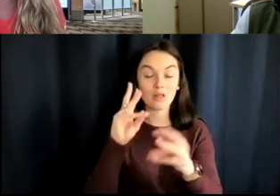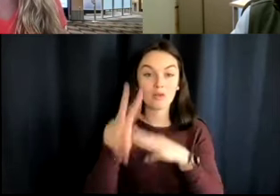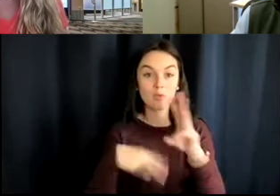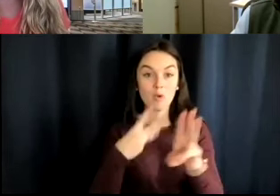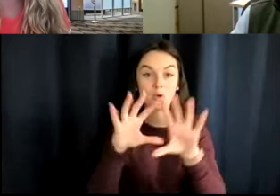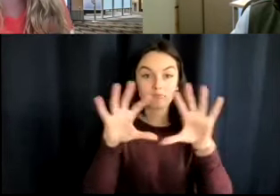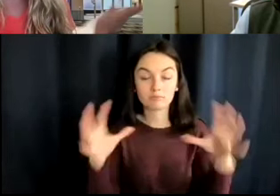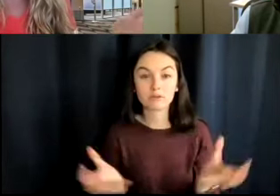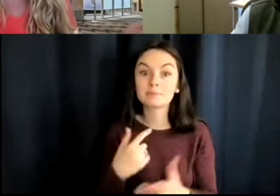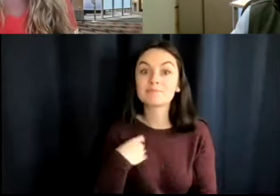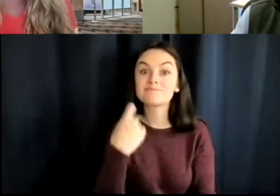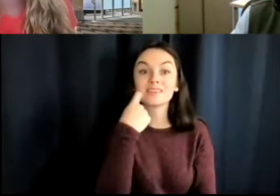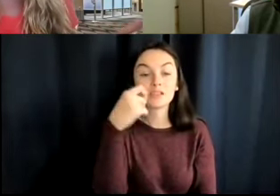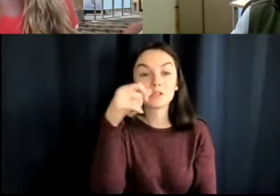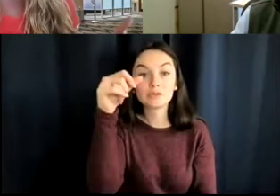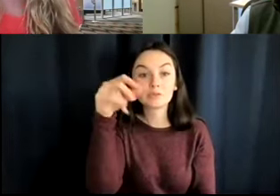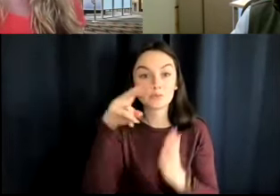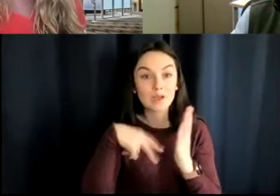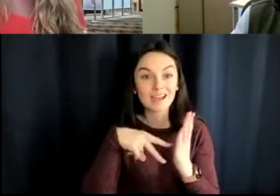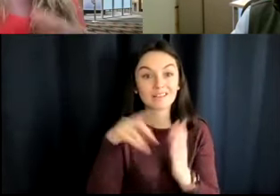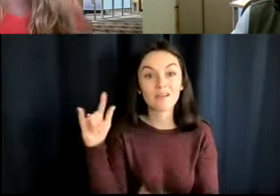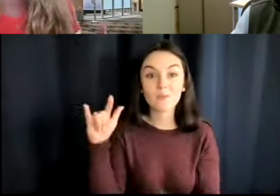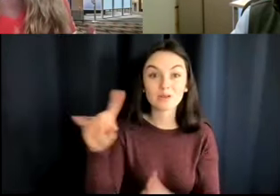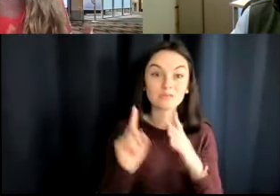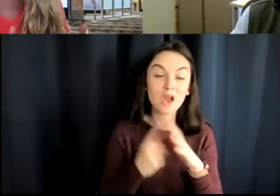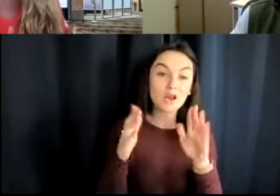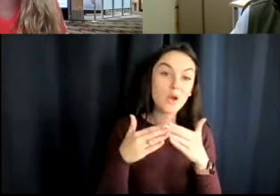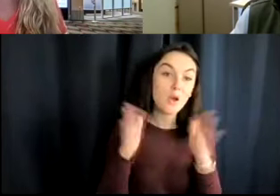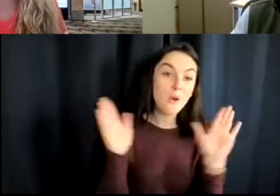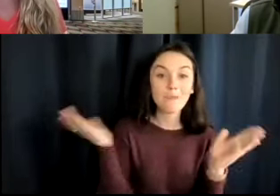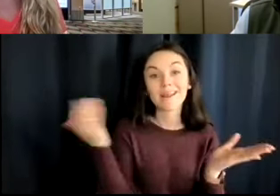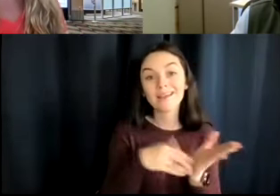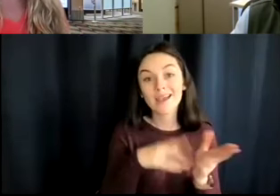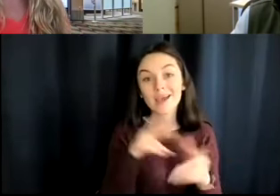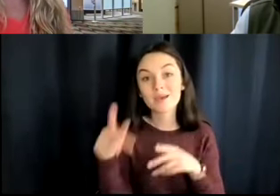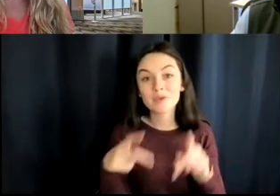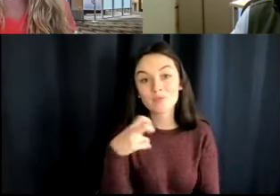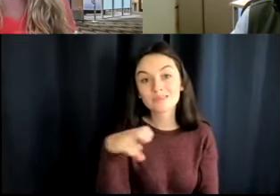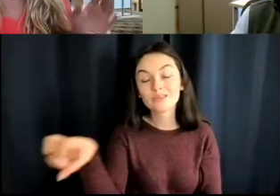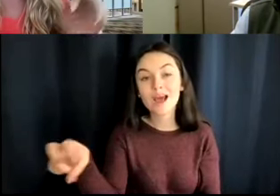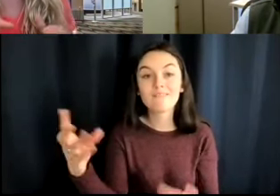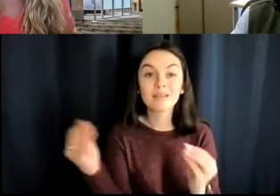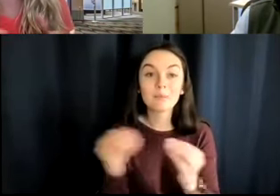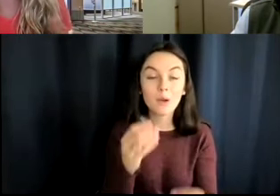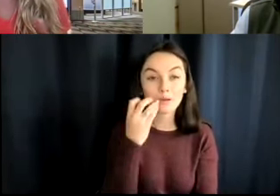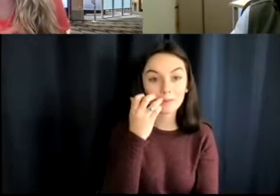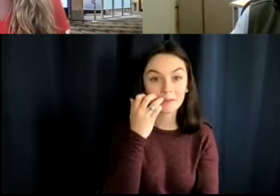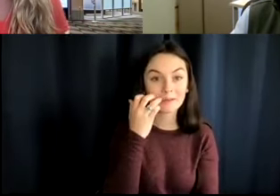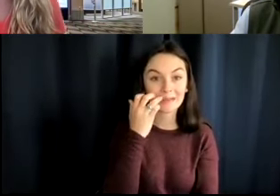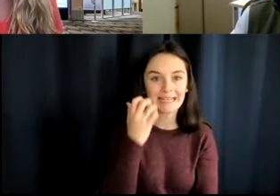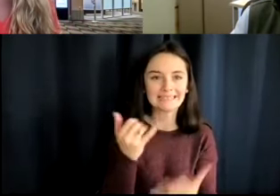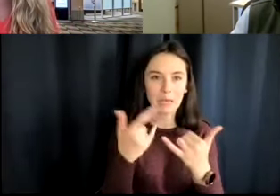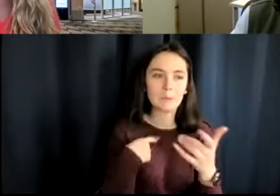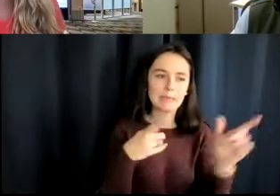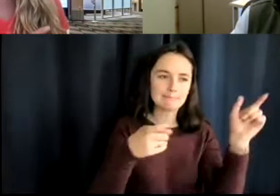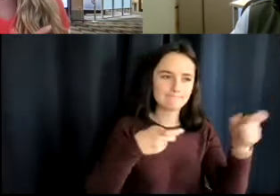that airports are starting to open up and people are traveling more as we get a handle on this pandemic.